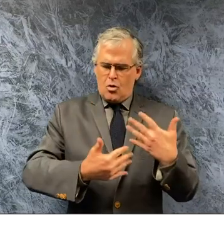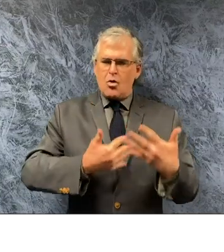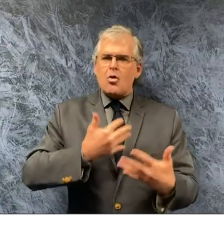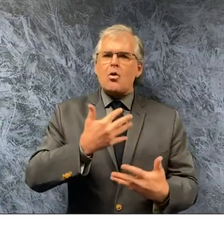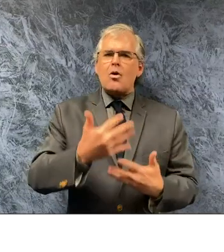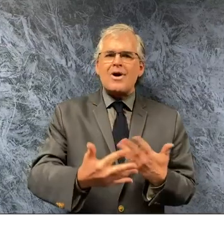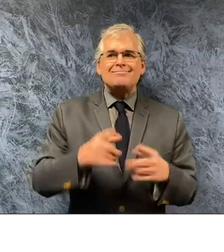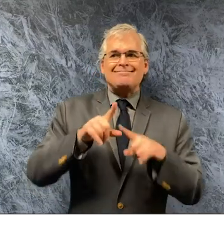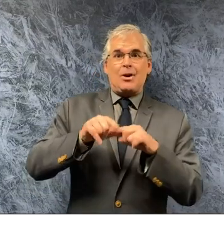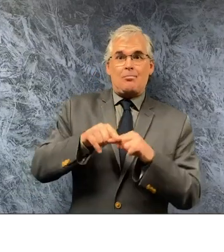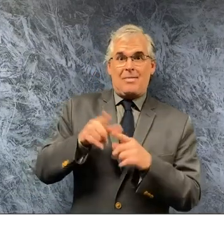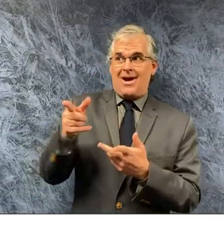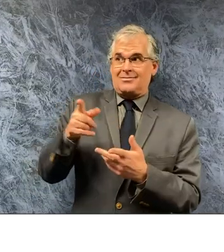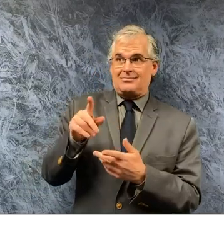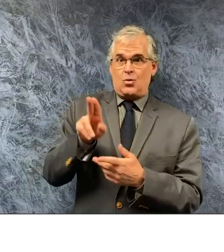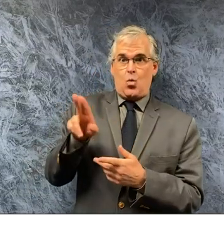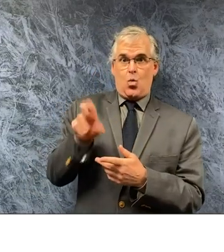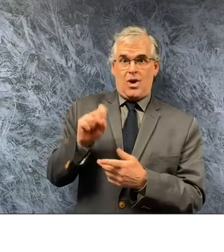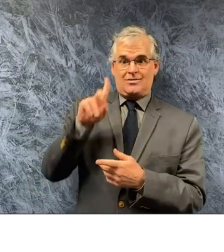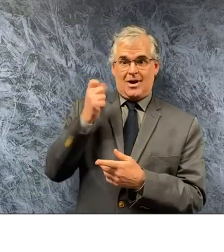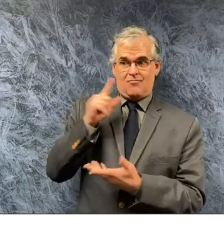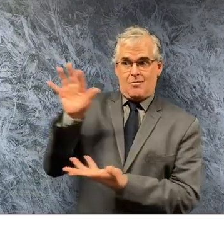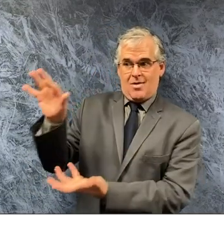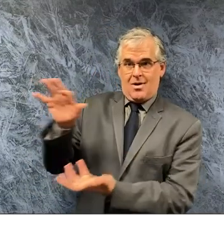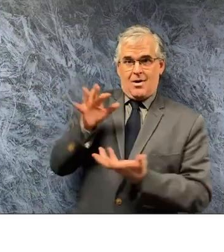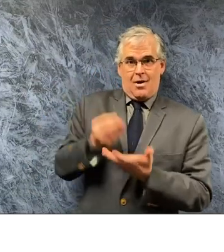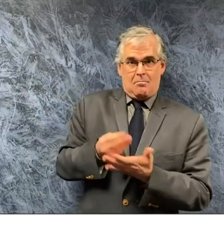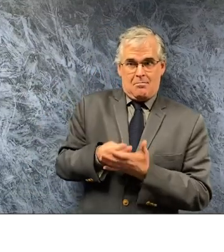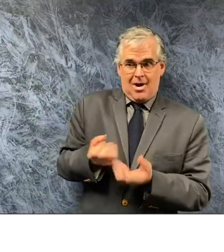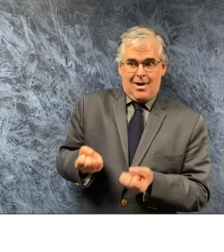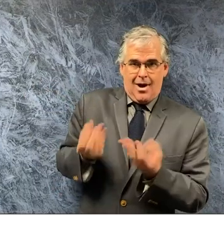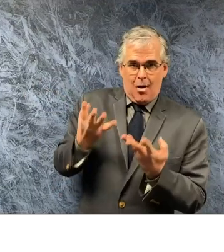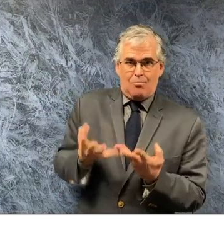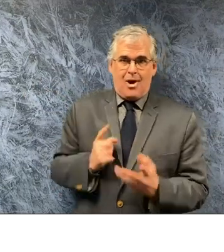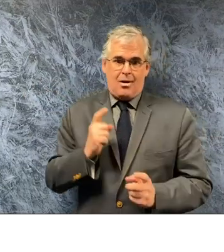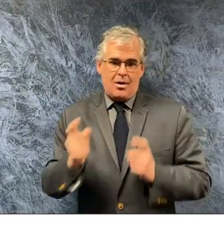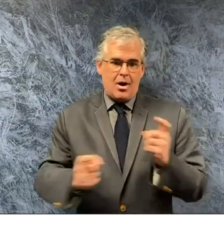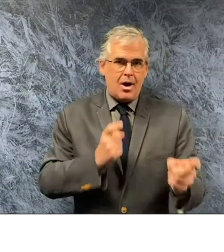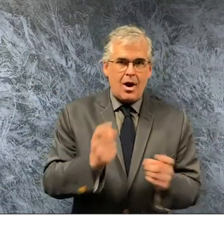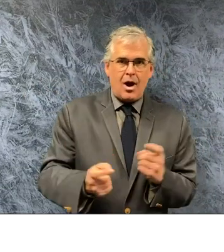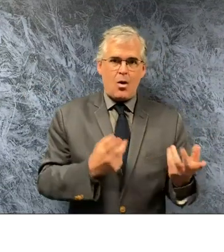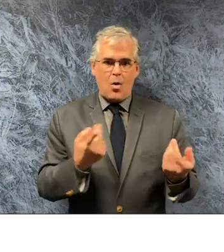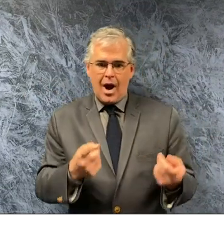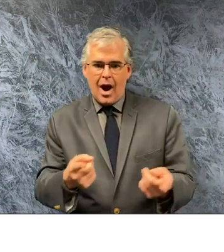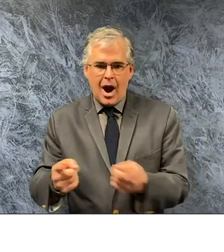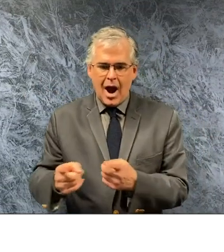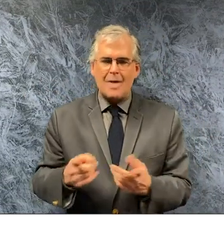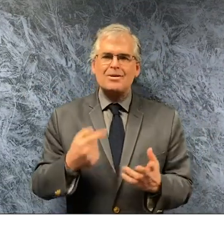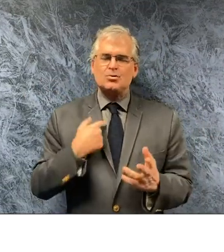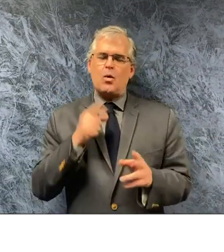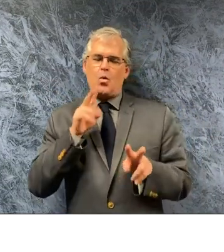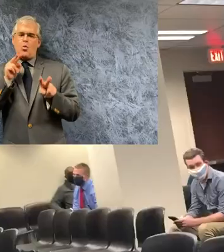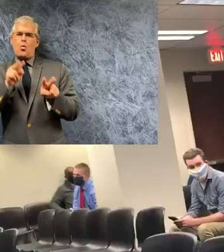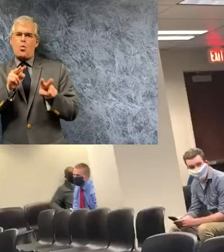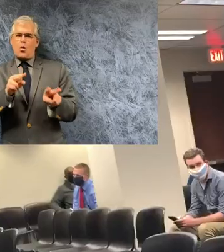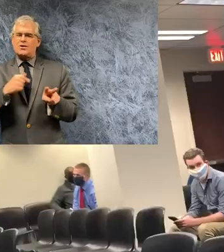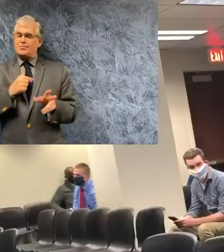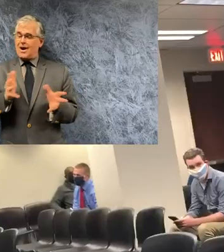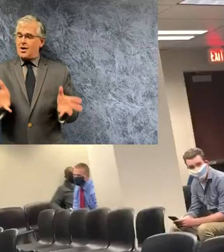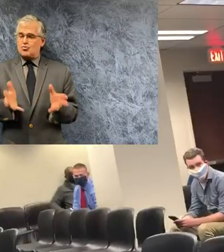how quickly we're able to recover from this but i directed all agencies to be prepared and i encourage them to do so